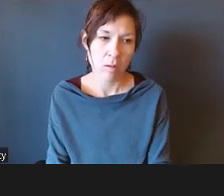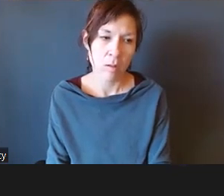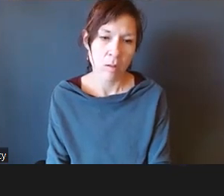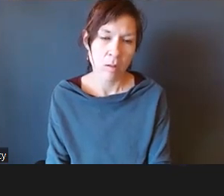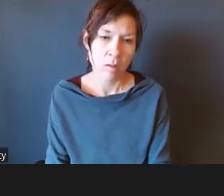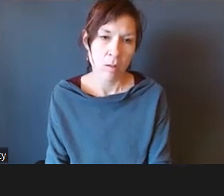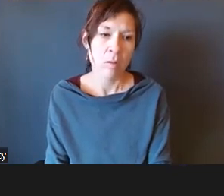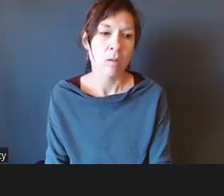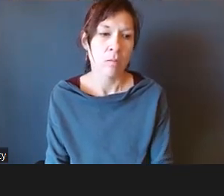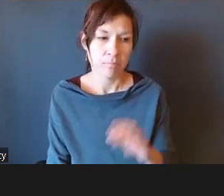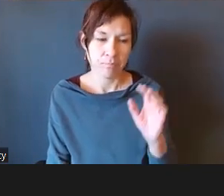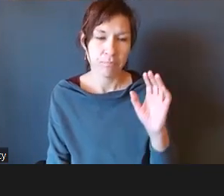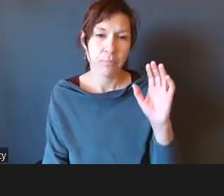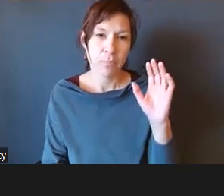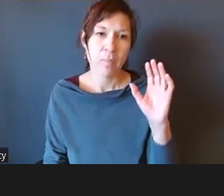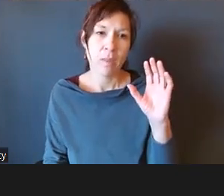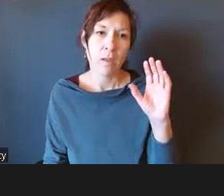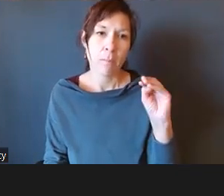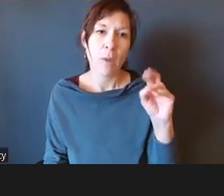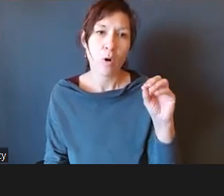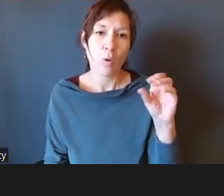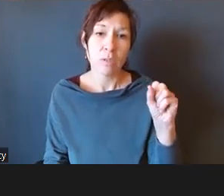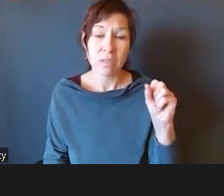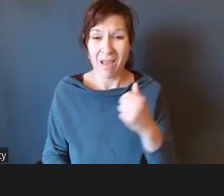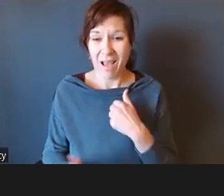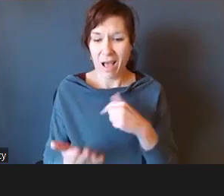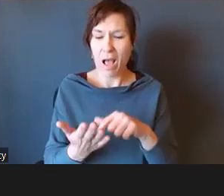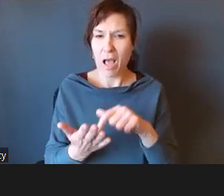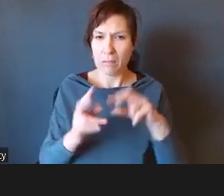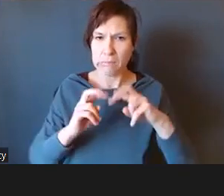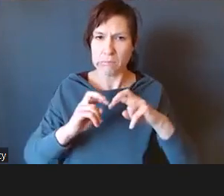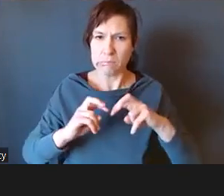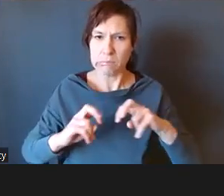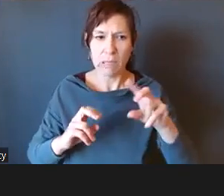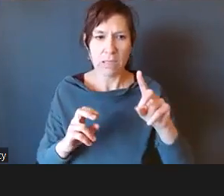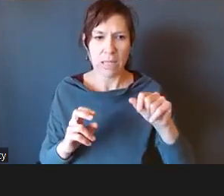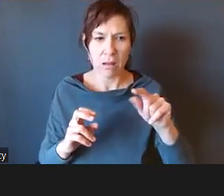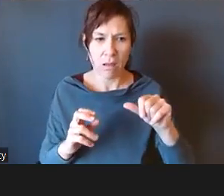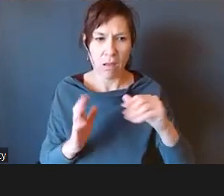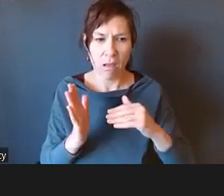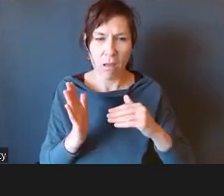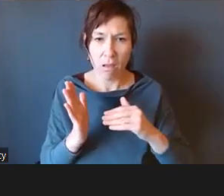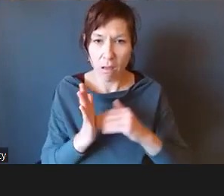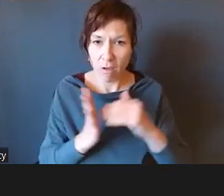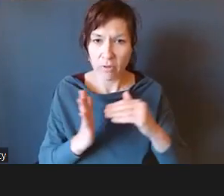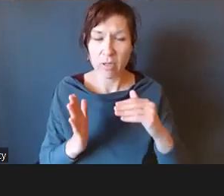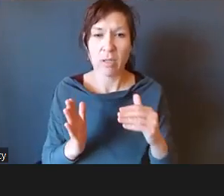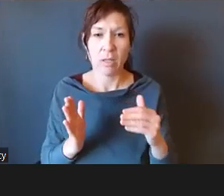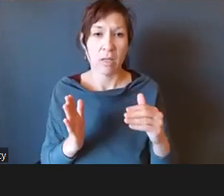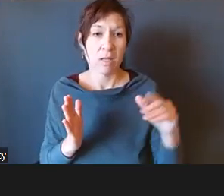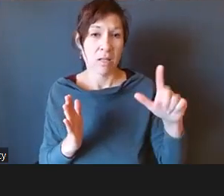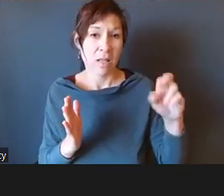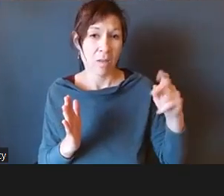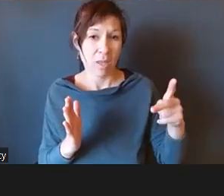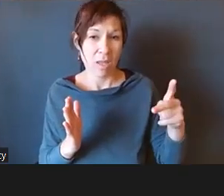to point out because I work with this data so often and I'm not putting myself out as the expert on this, but I want to point out that the LAP criterion